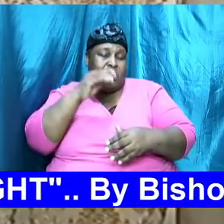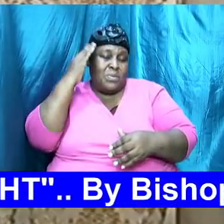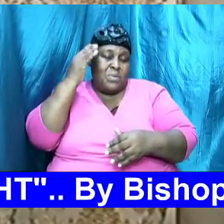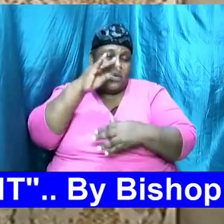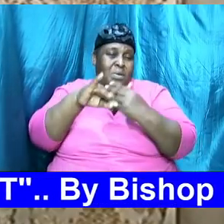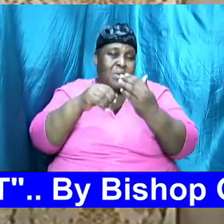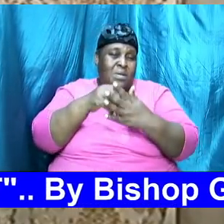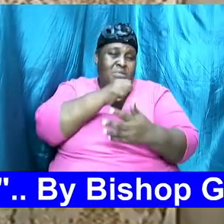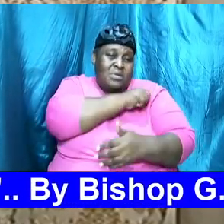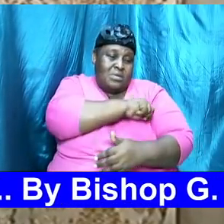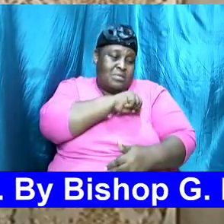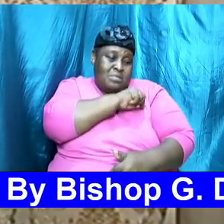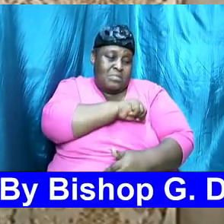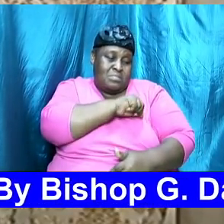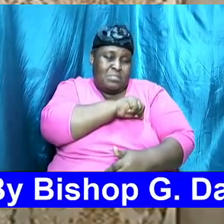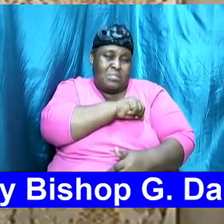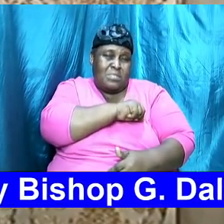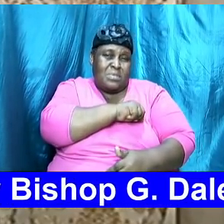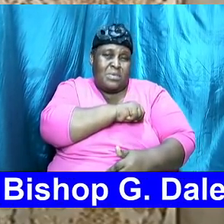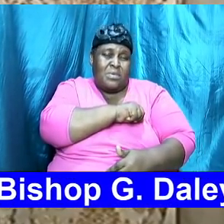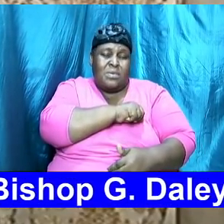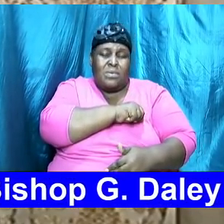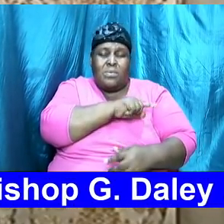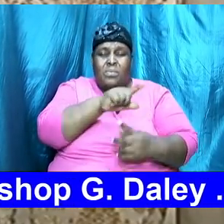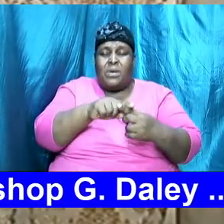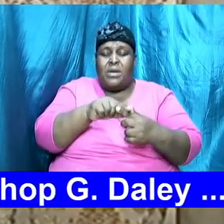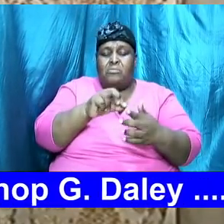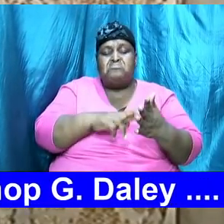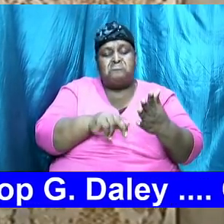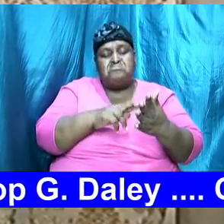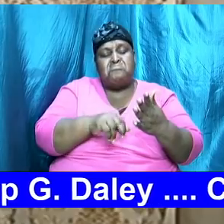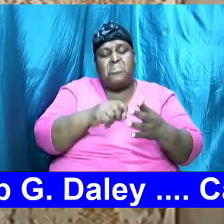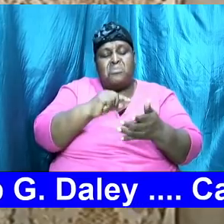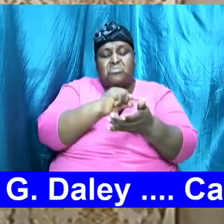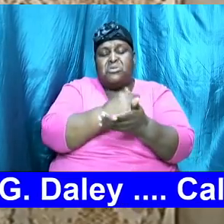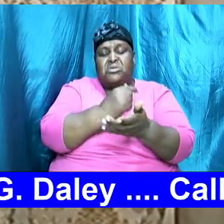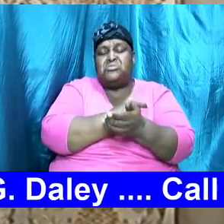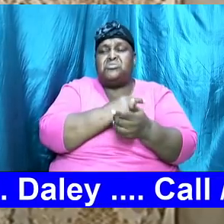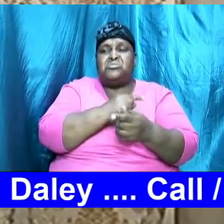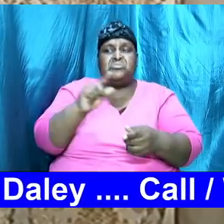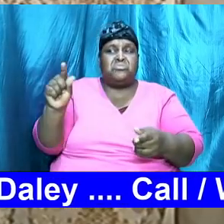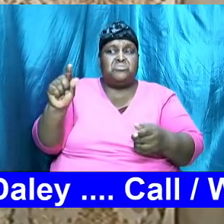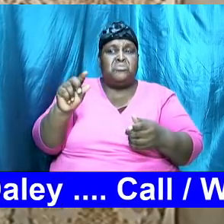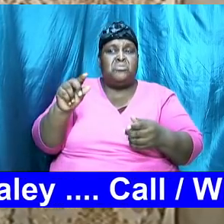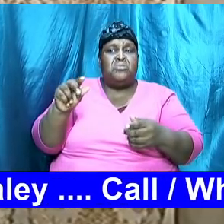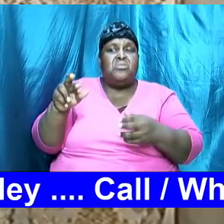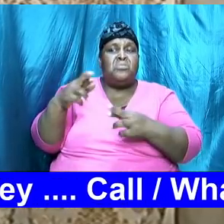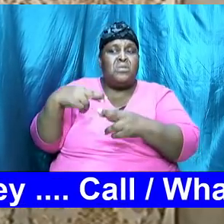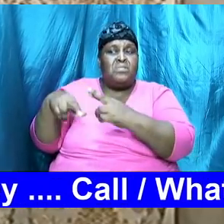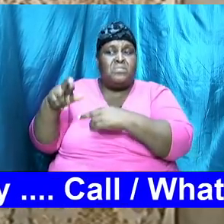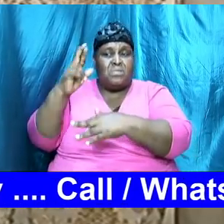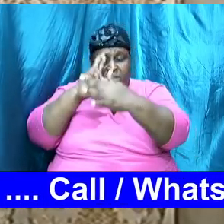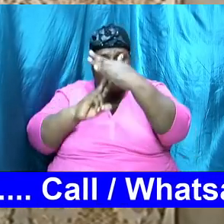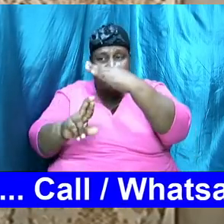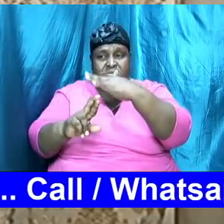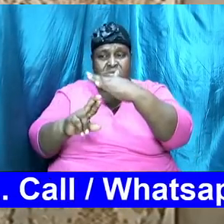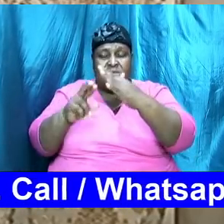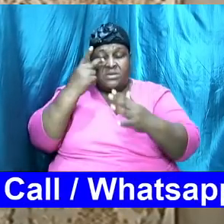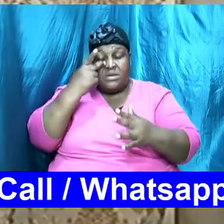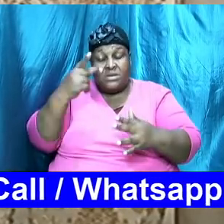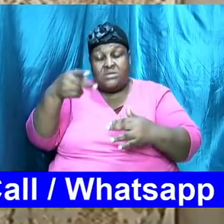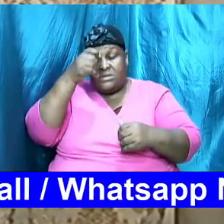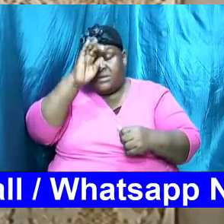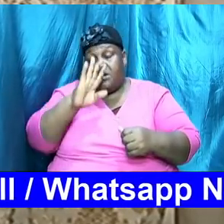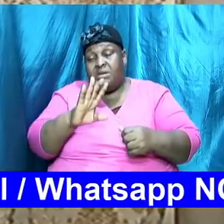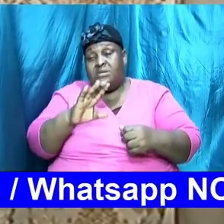all the way over to Revelation, we see a God that is great, that is powerful,